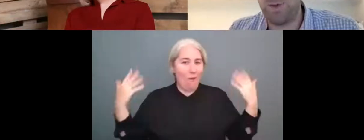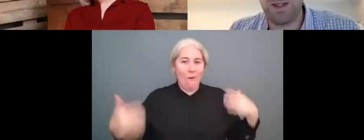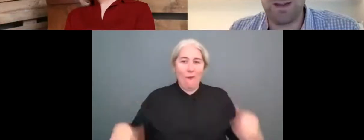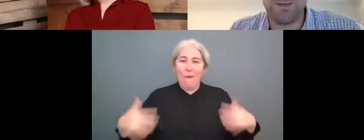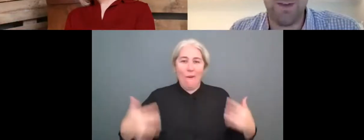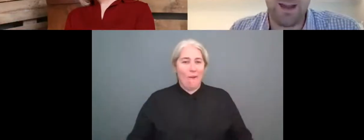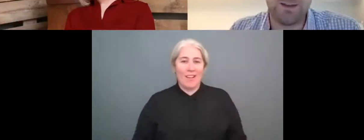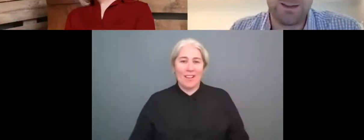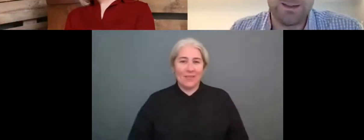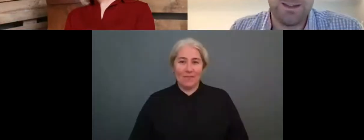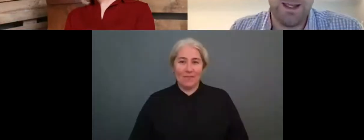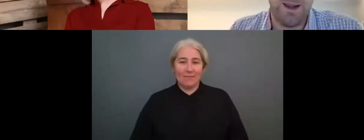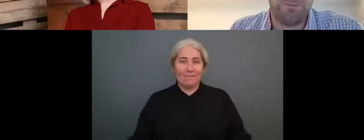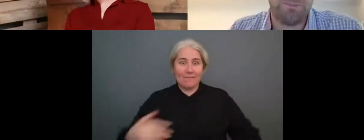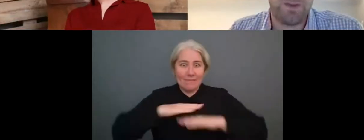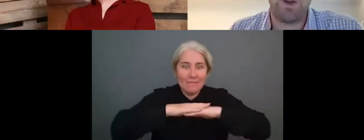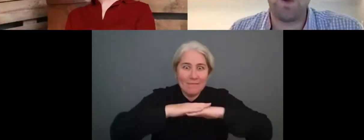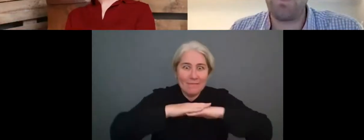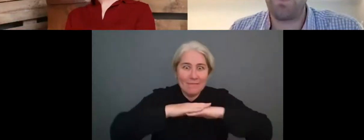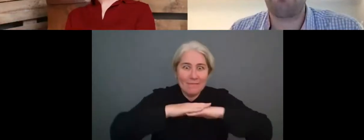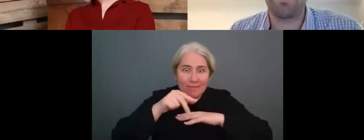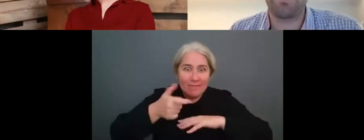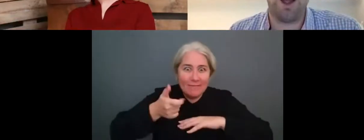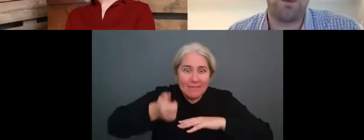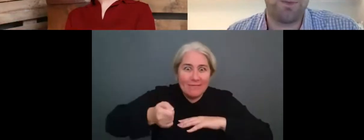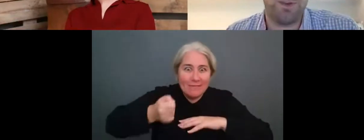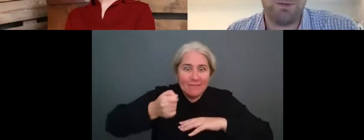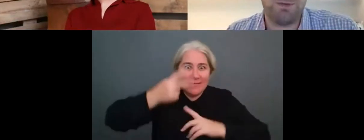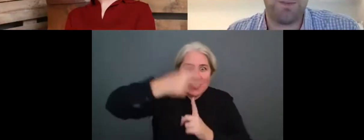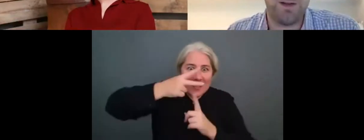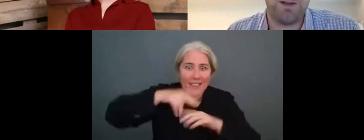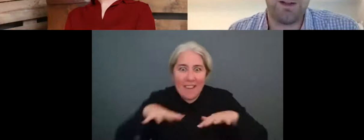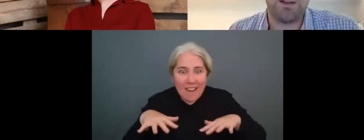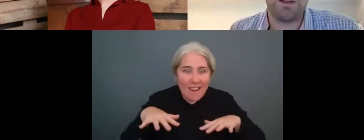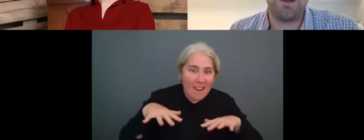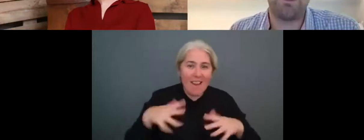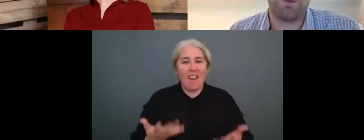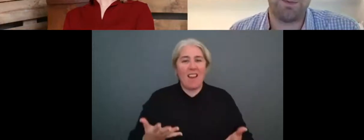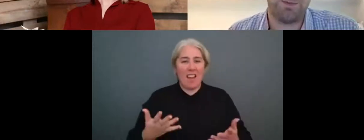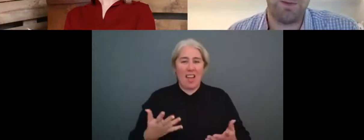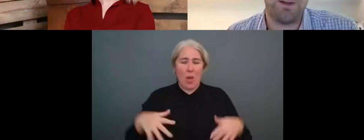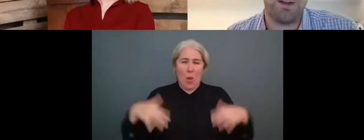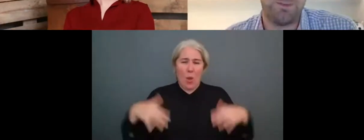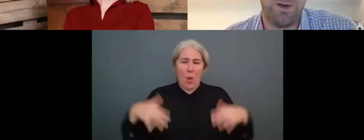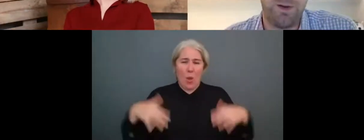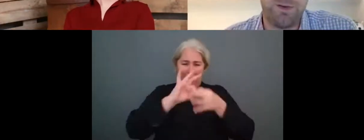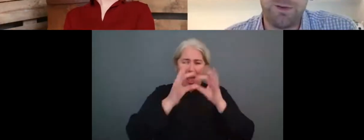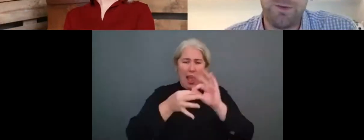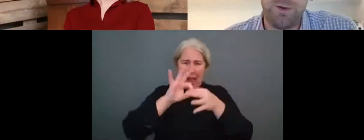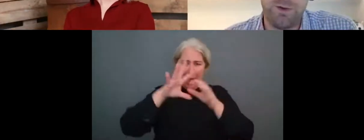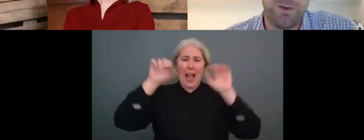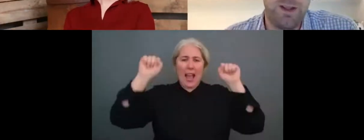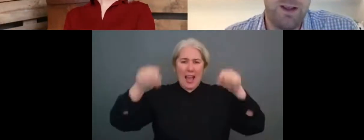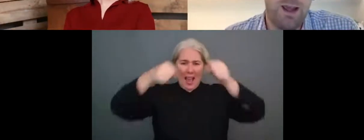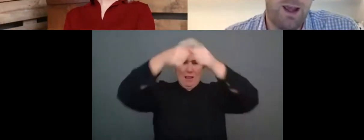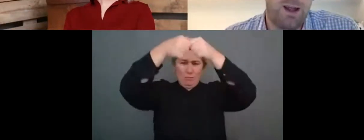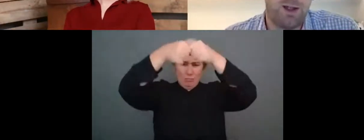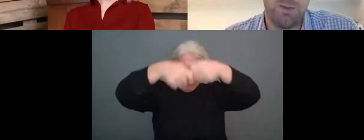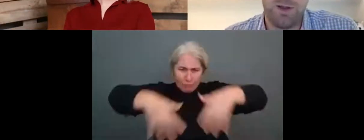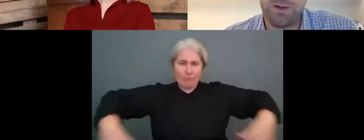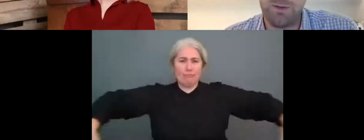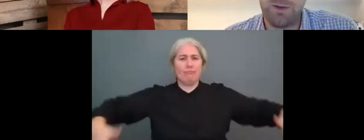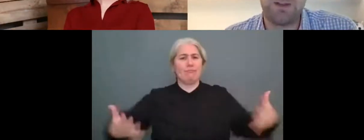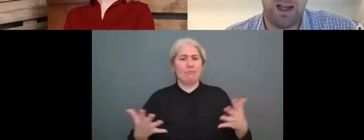following it as a fan. Um, so with that reach comes the responsibility, a significant responsibility to be a positive force, uh,